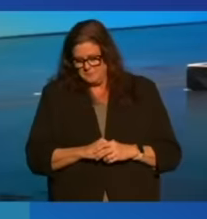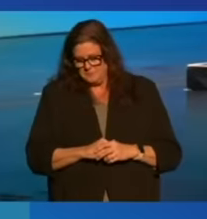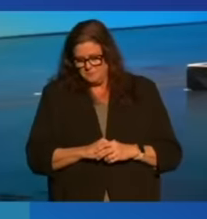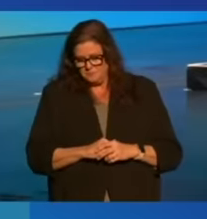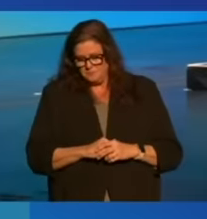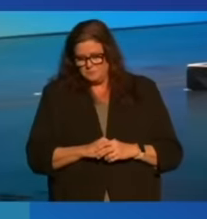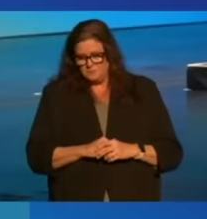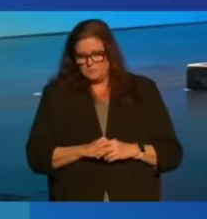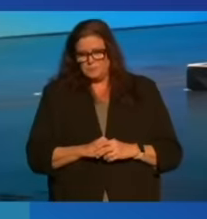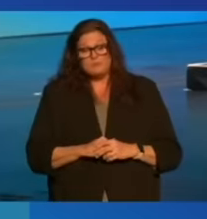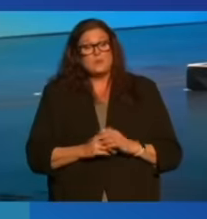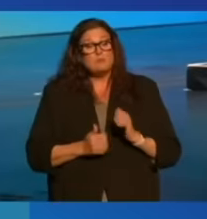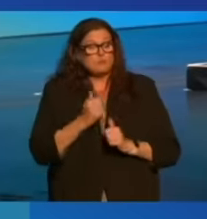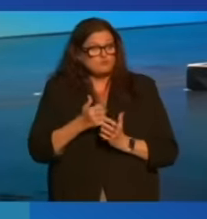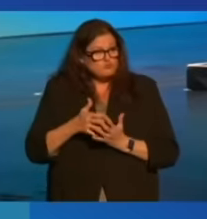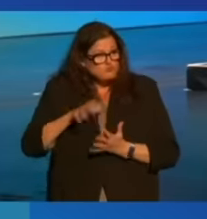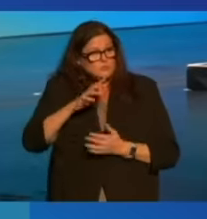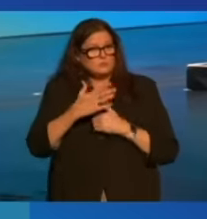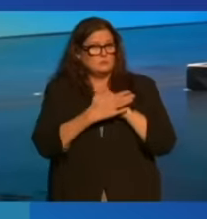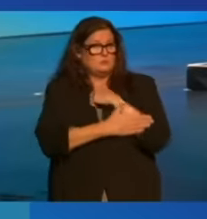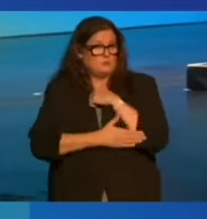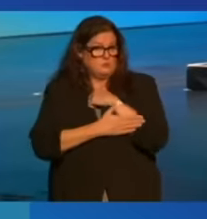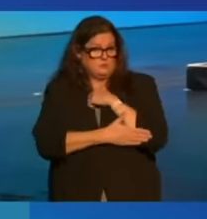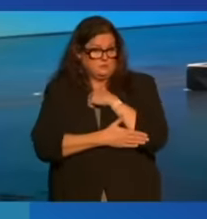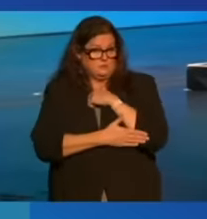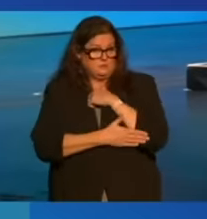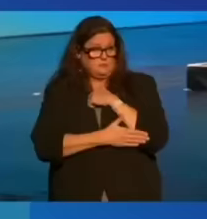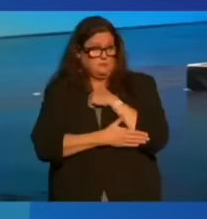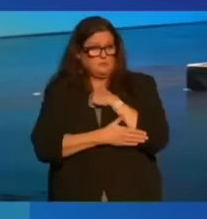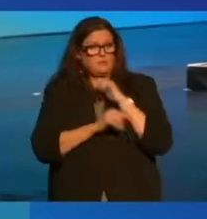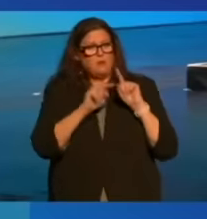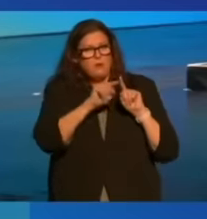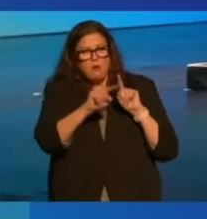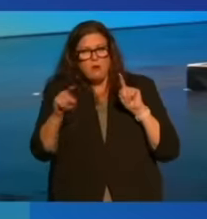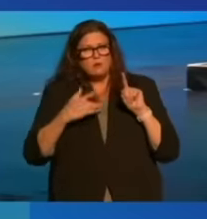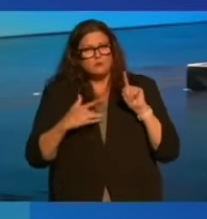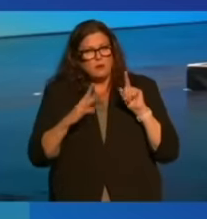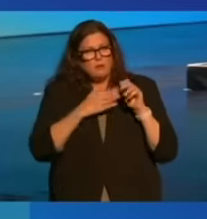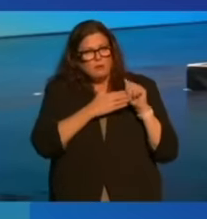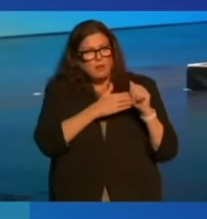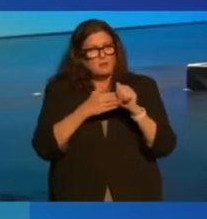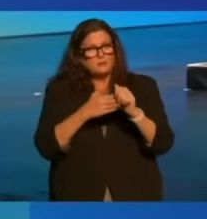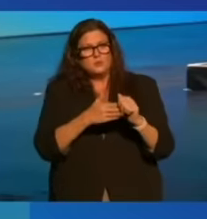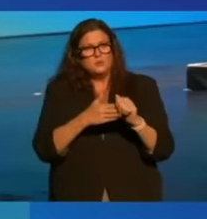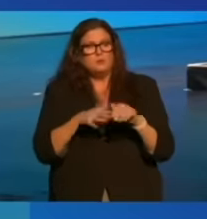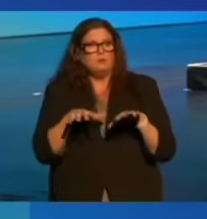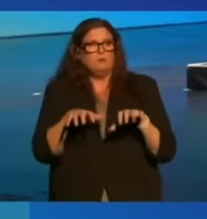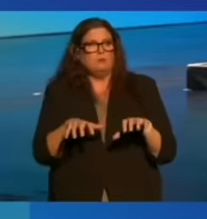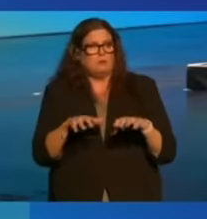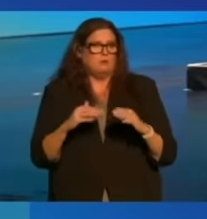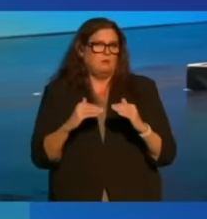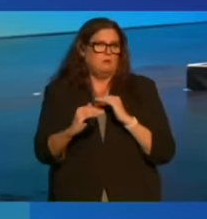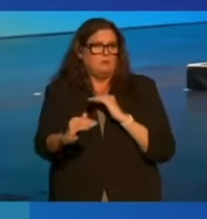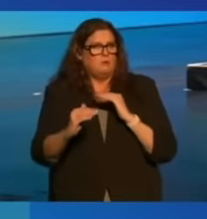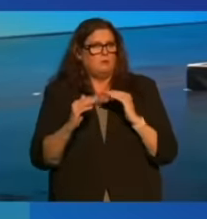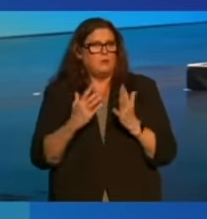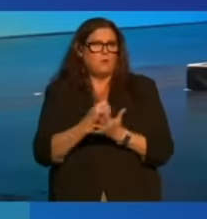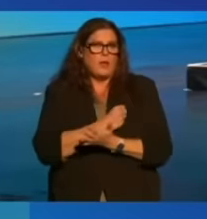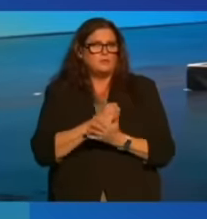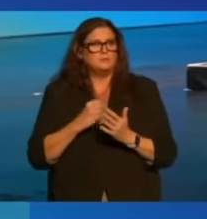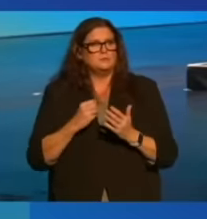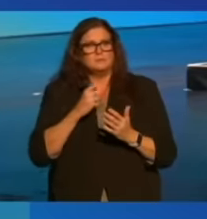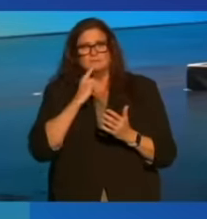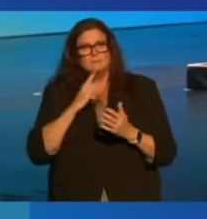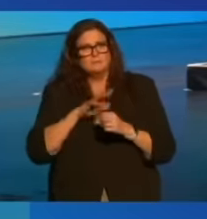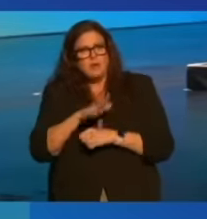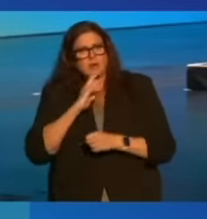Even in the richest countries, all these trends led to stagnant wages, lower savings, more debt,